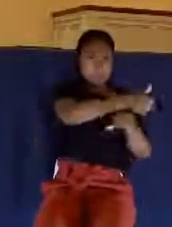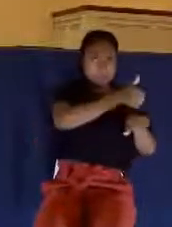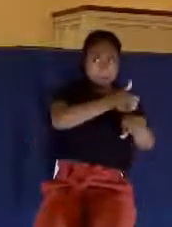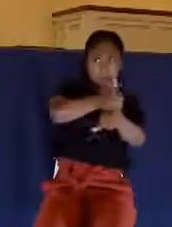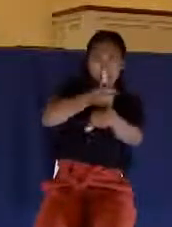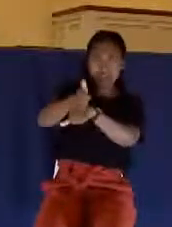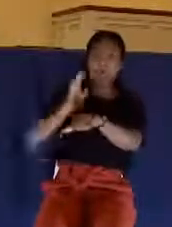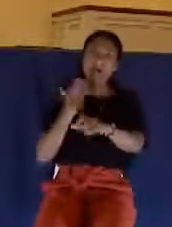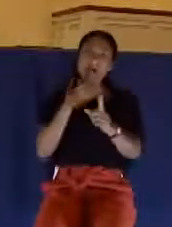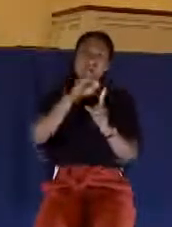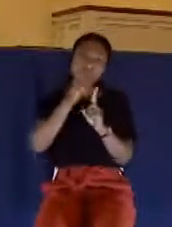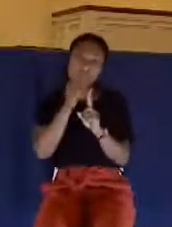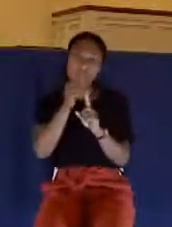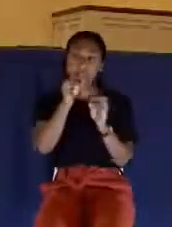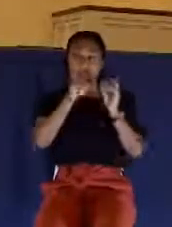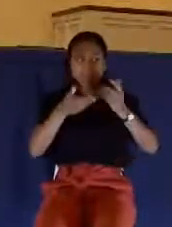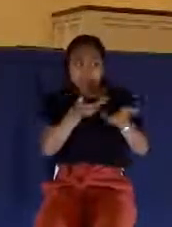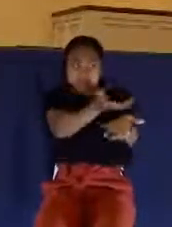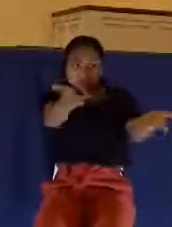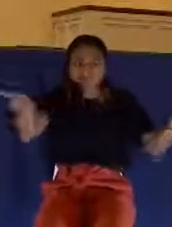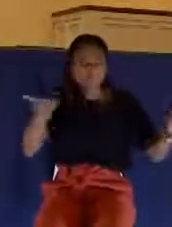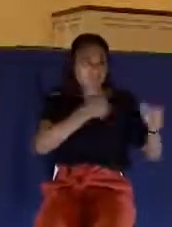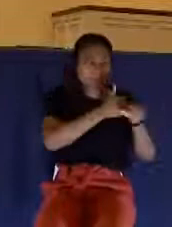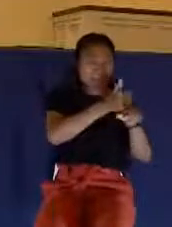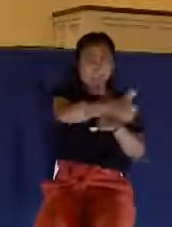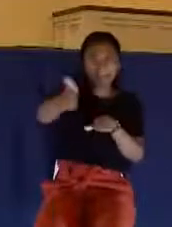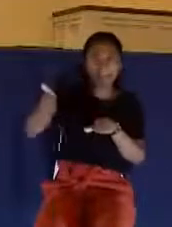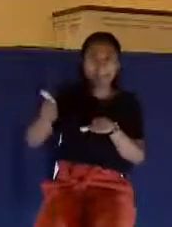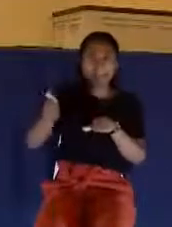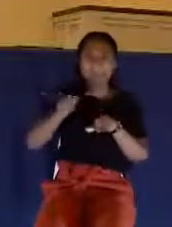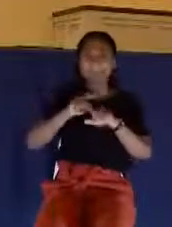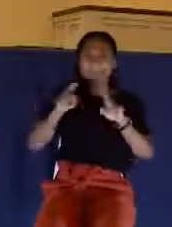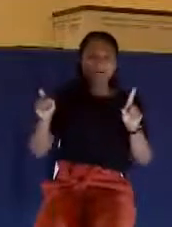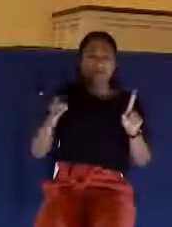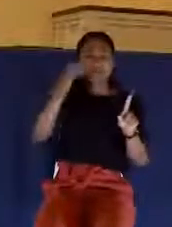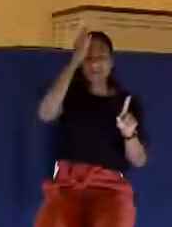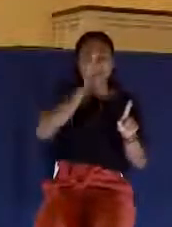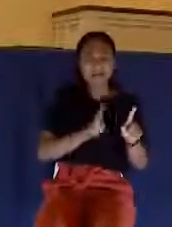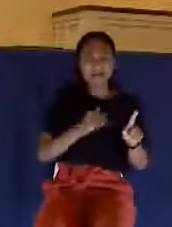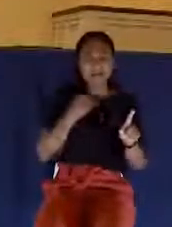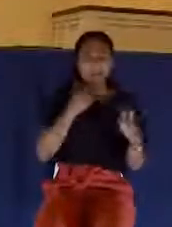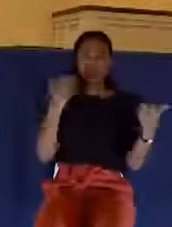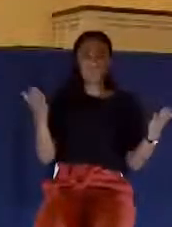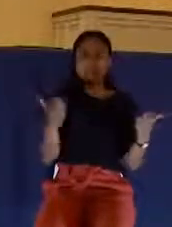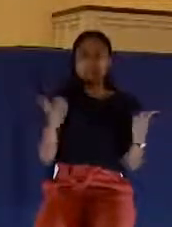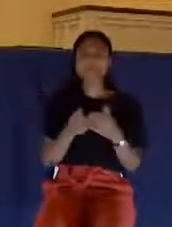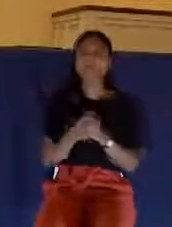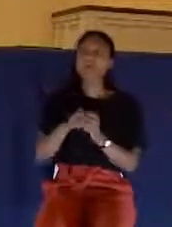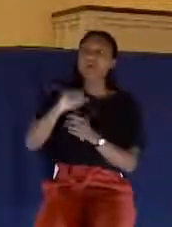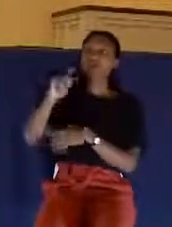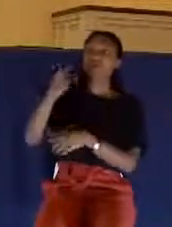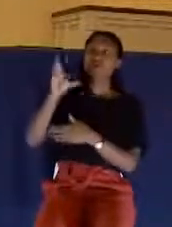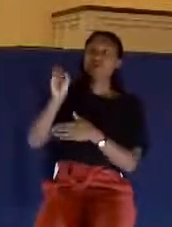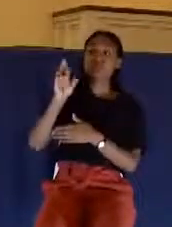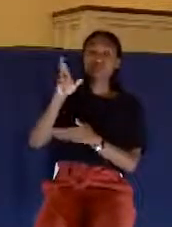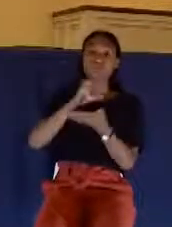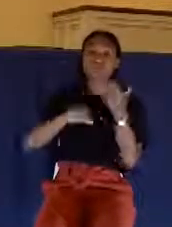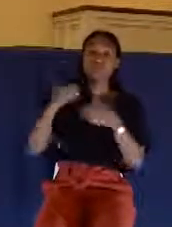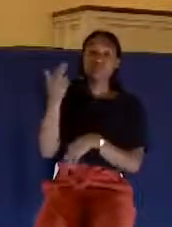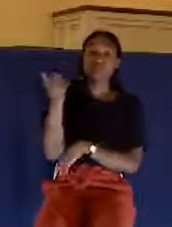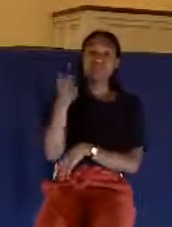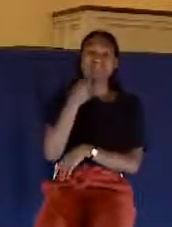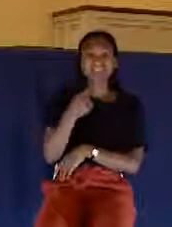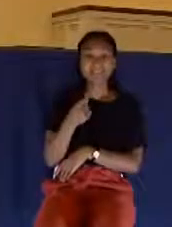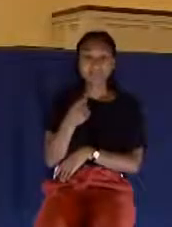everything else around us. But what is God's role? Write down in your margin, 1 Corinthians 10, 13. There's no temptation